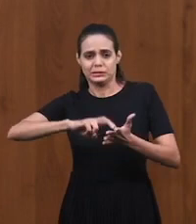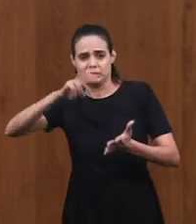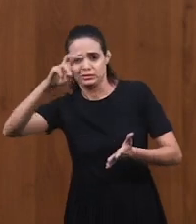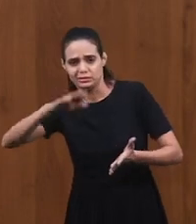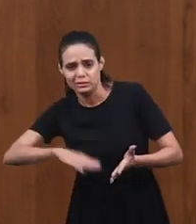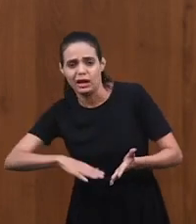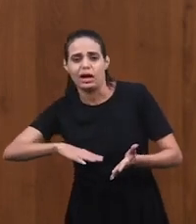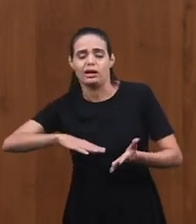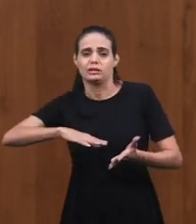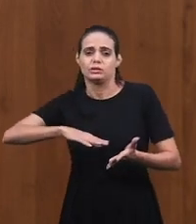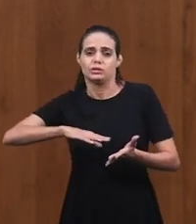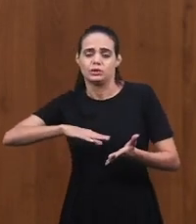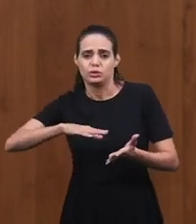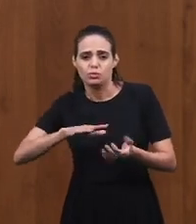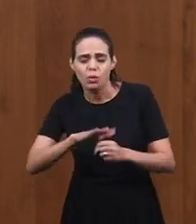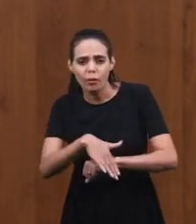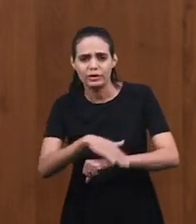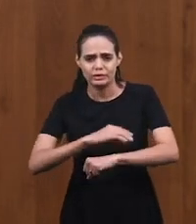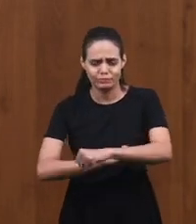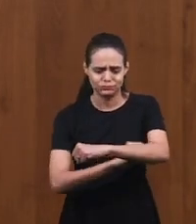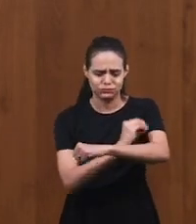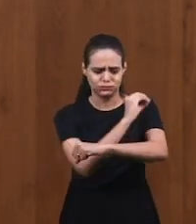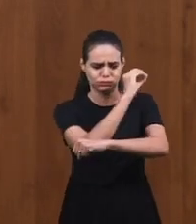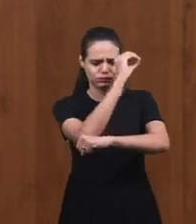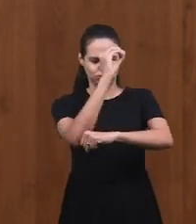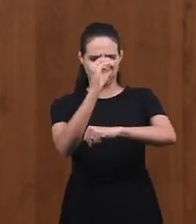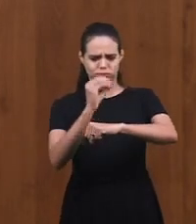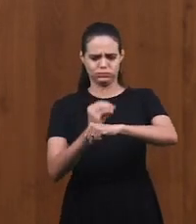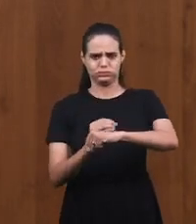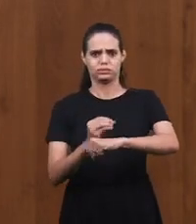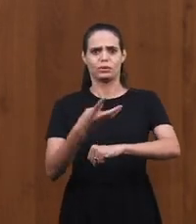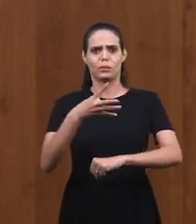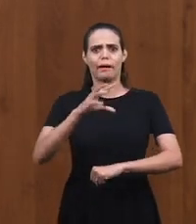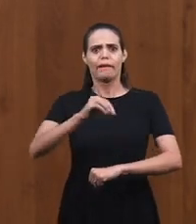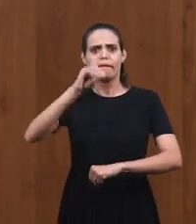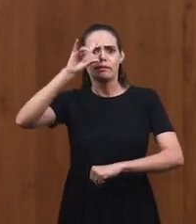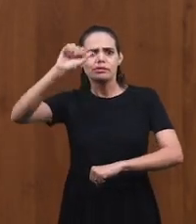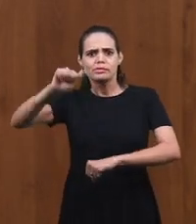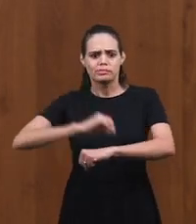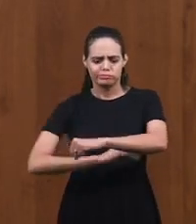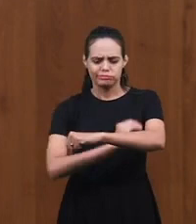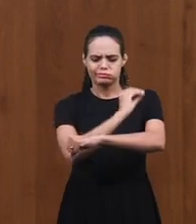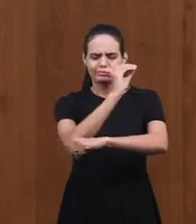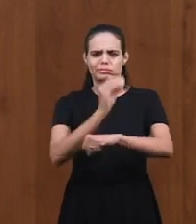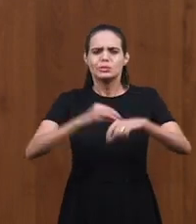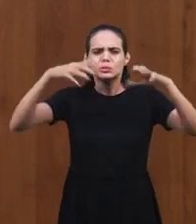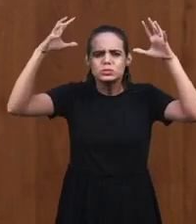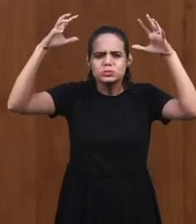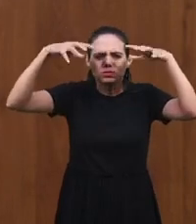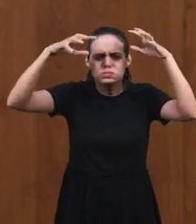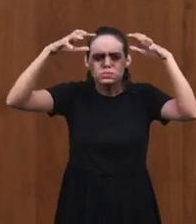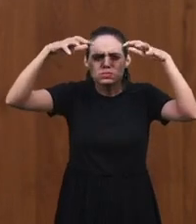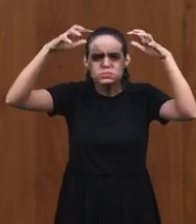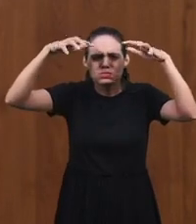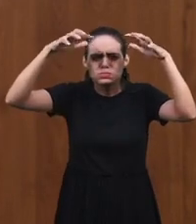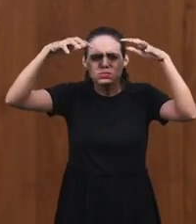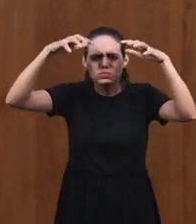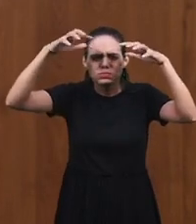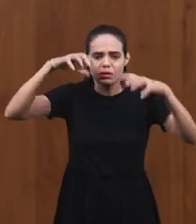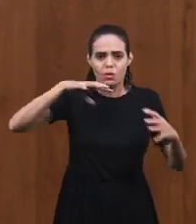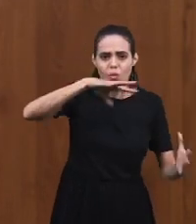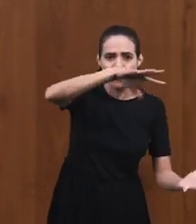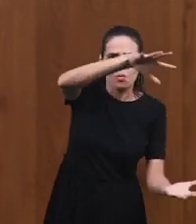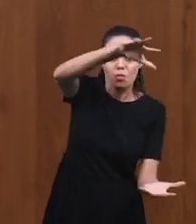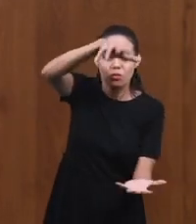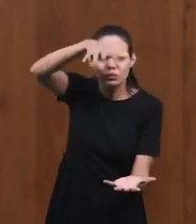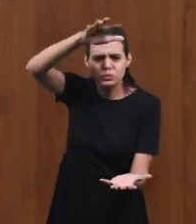40 days and 40 nights. So they entered the ark. It was seven days without rain. And then it started. And there was so much